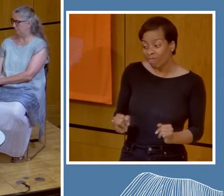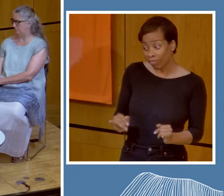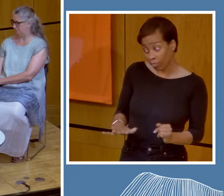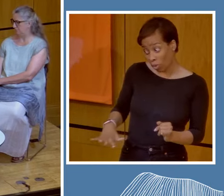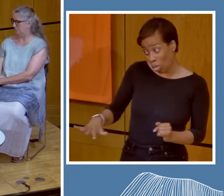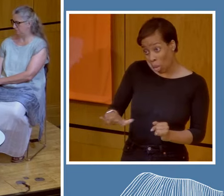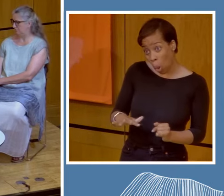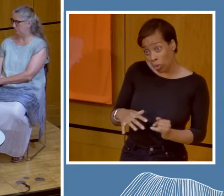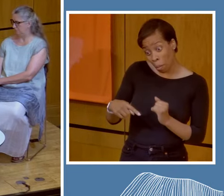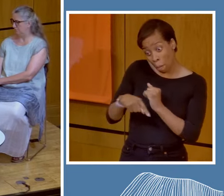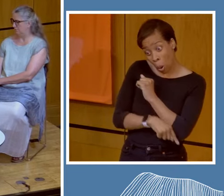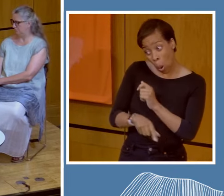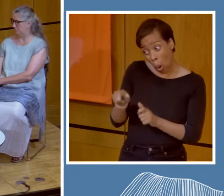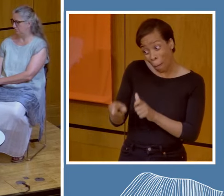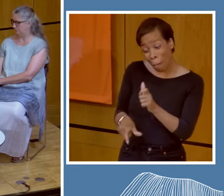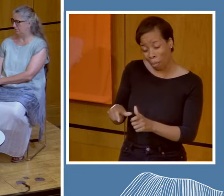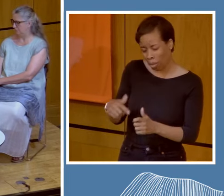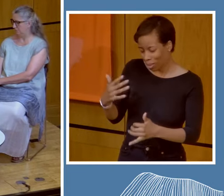price.